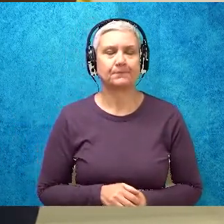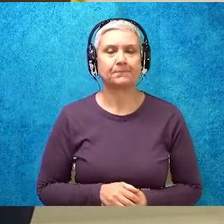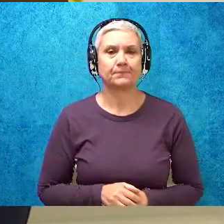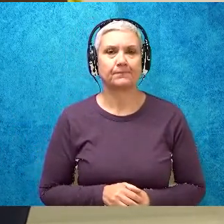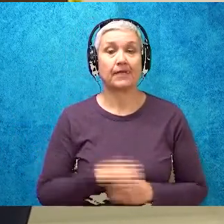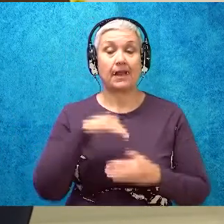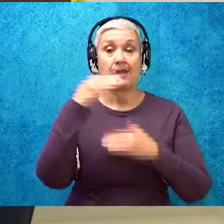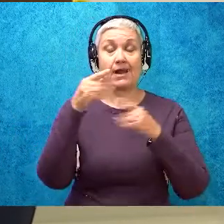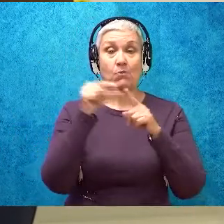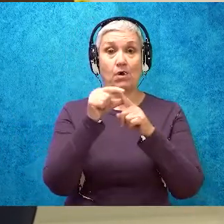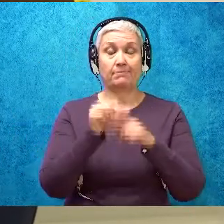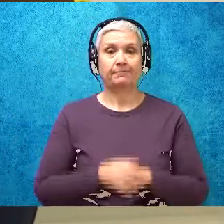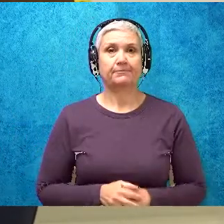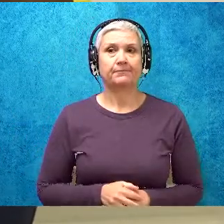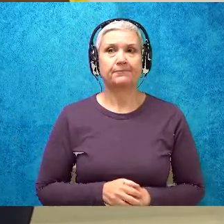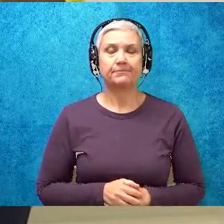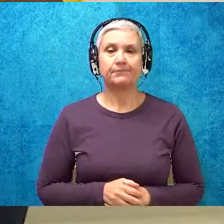word.